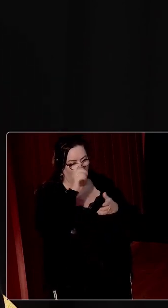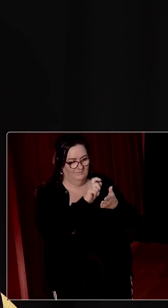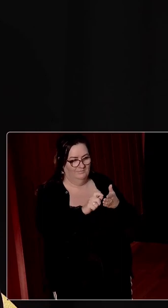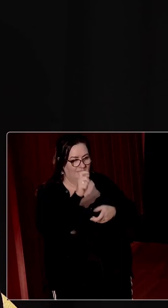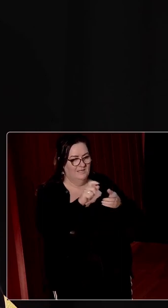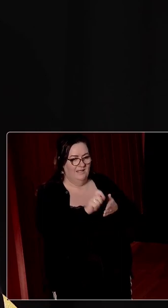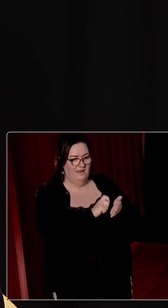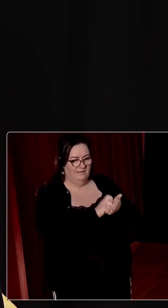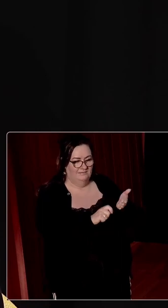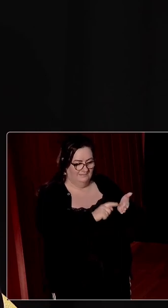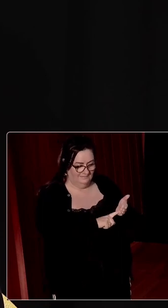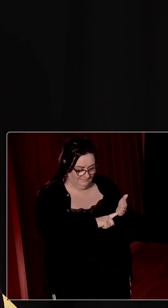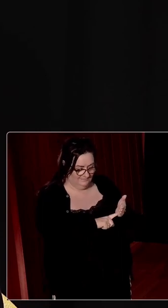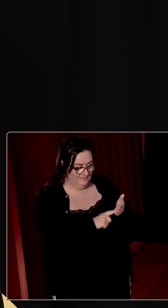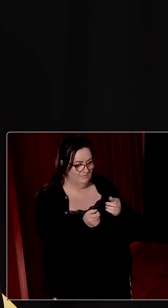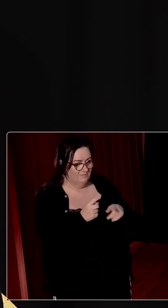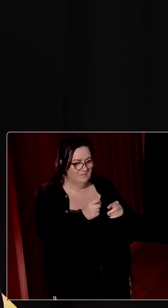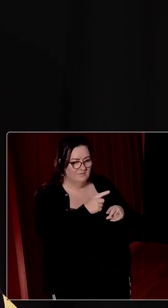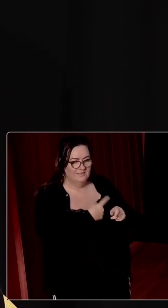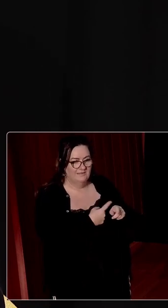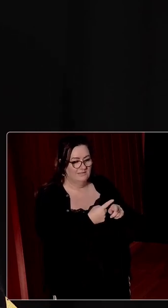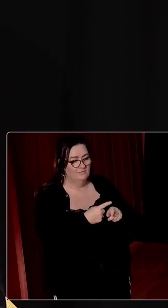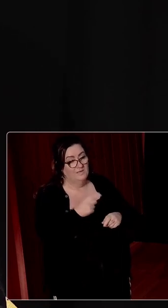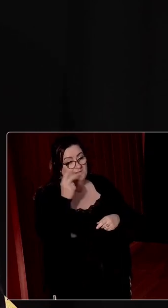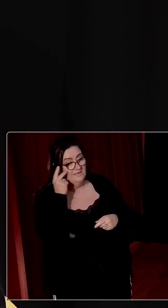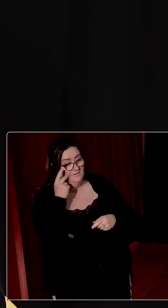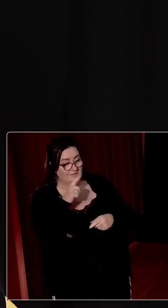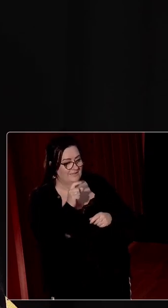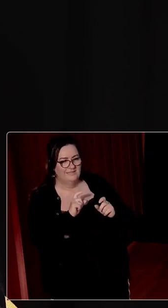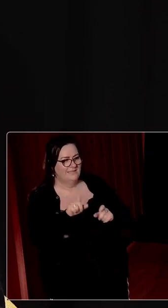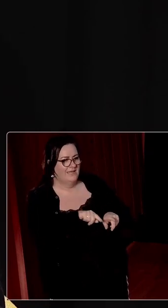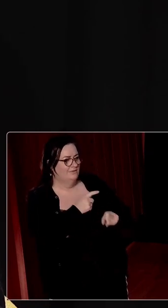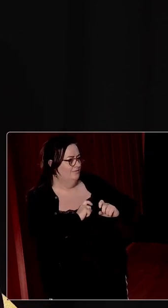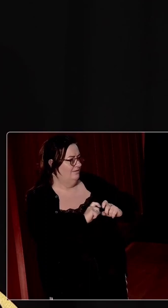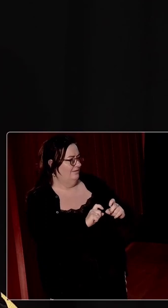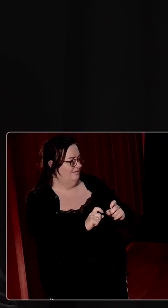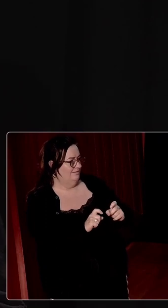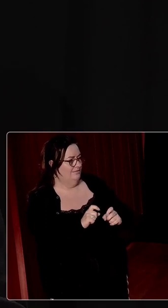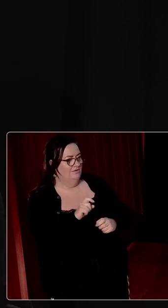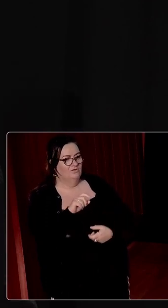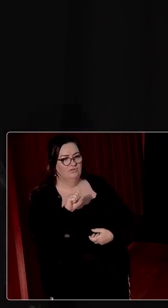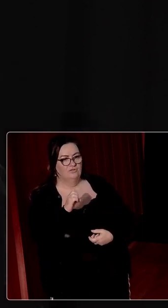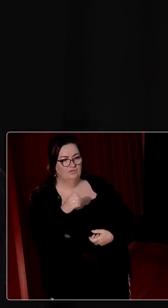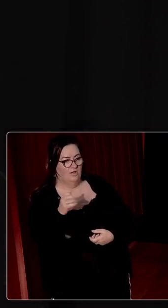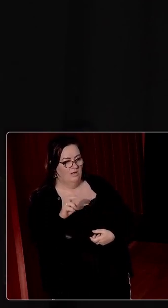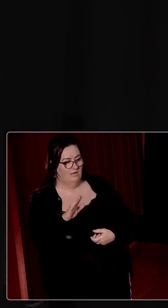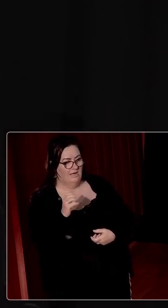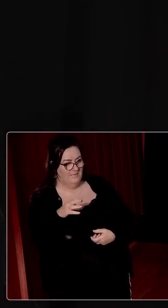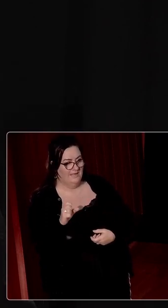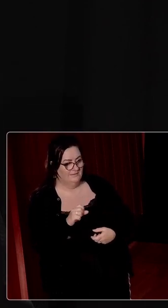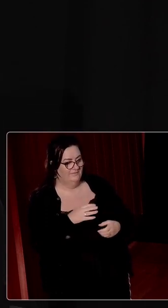You know, there'd be a broad enough consensus that Javelera perhaps stayed too long. Sean LeMass was certainly in a hurry